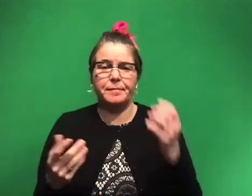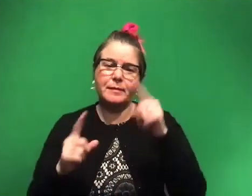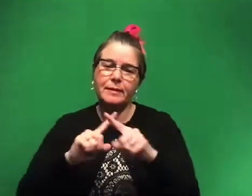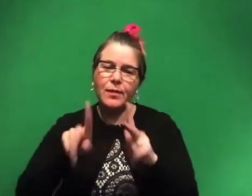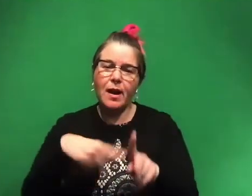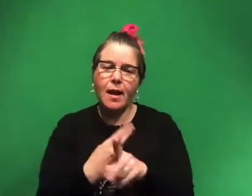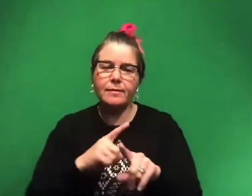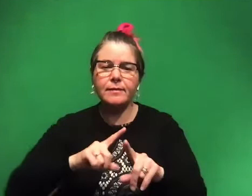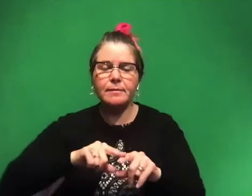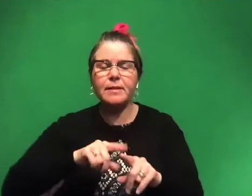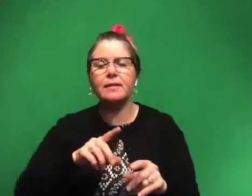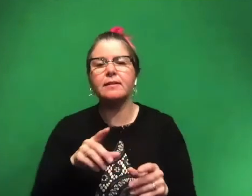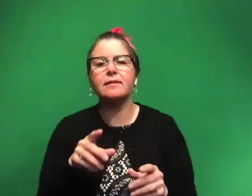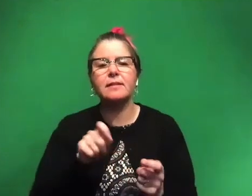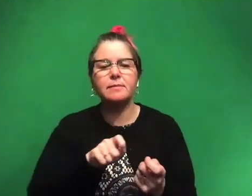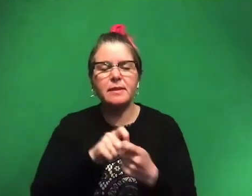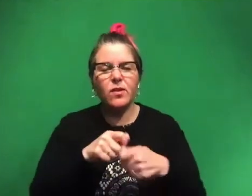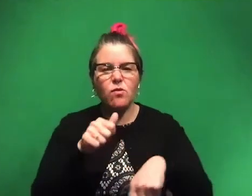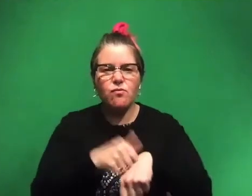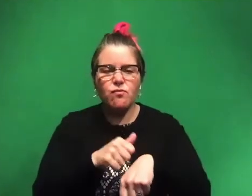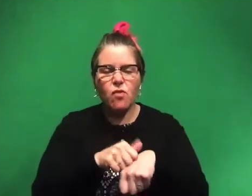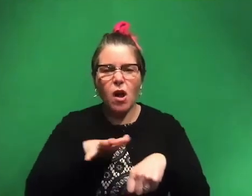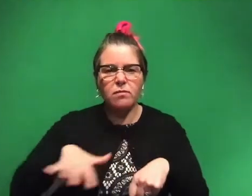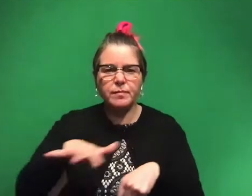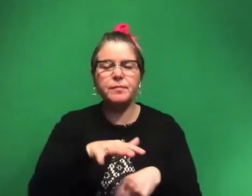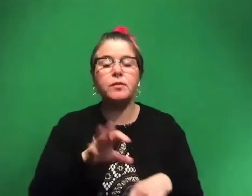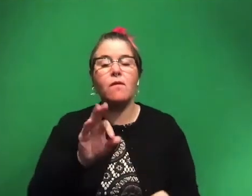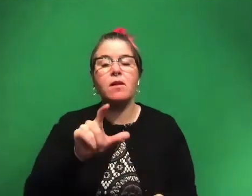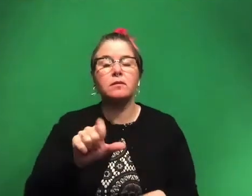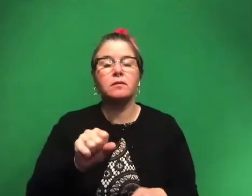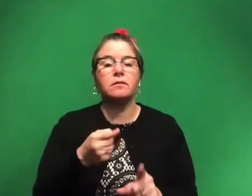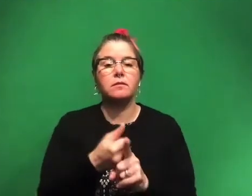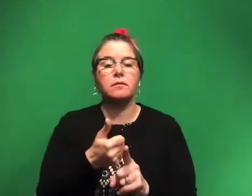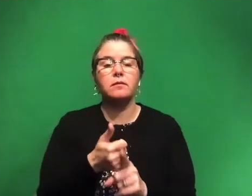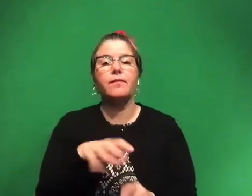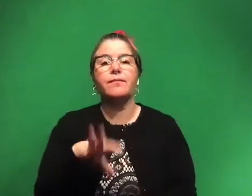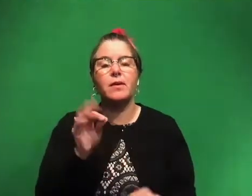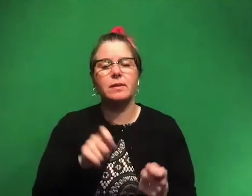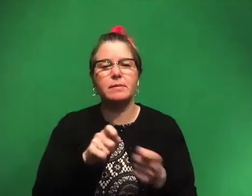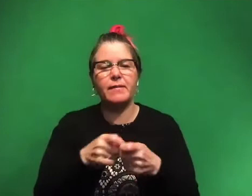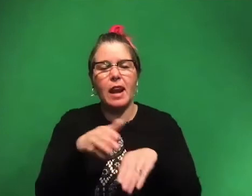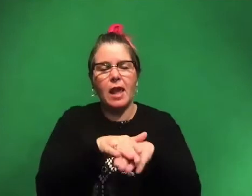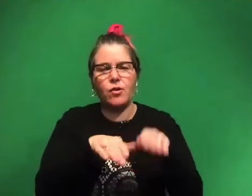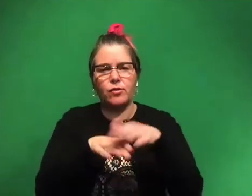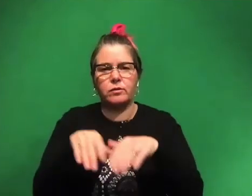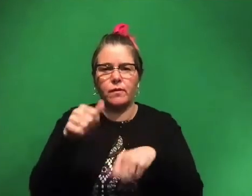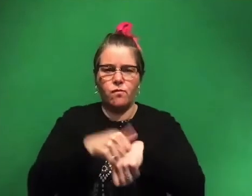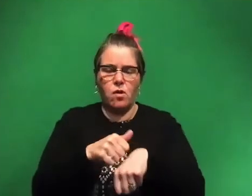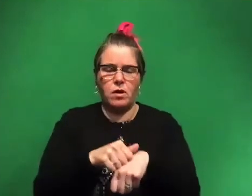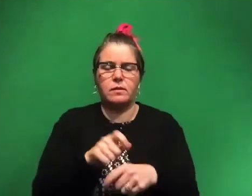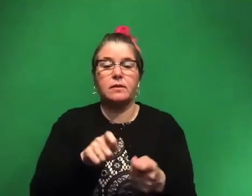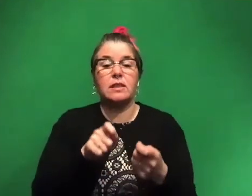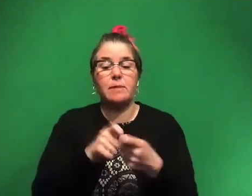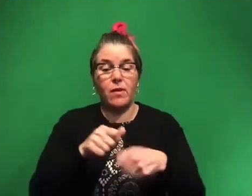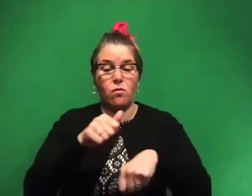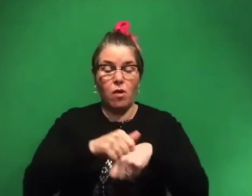on, um, certain rock outcrops. So fossils are found in certain layers of rocks and certain rock layers